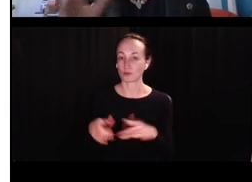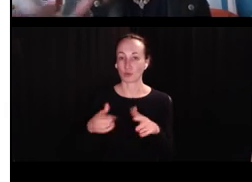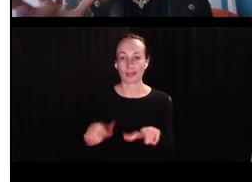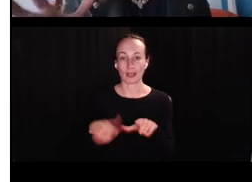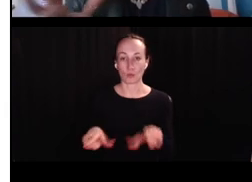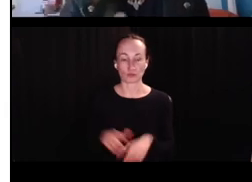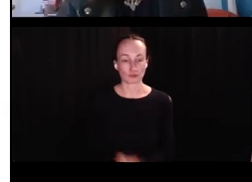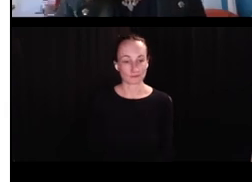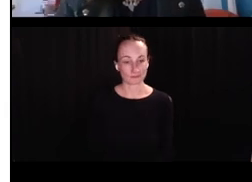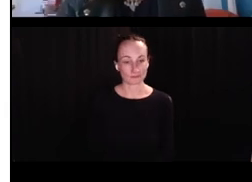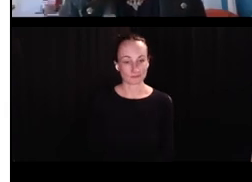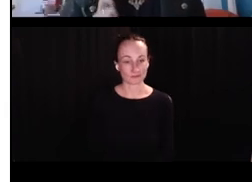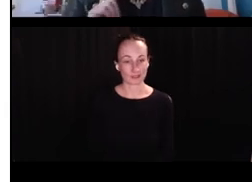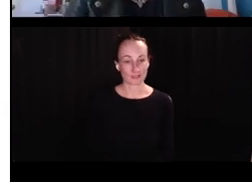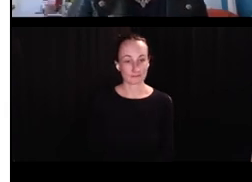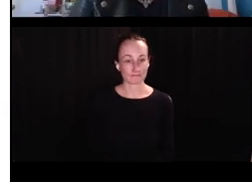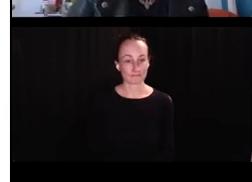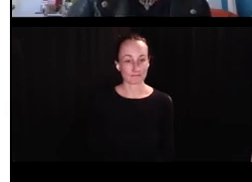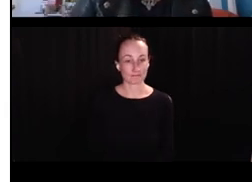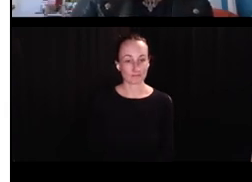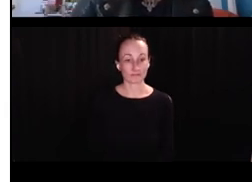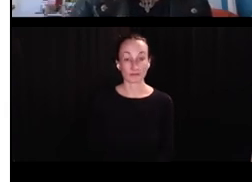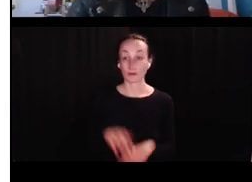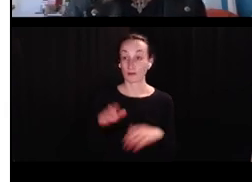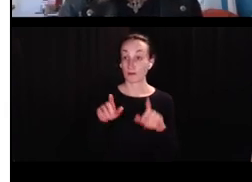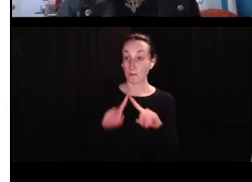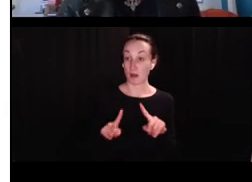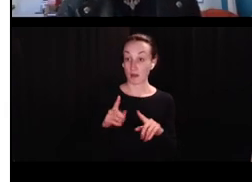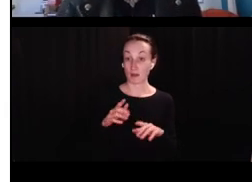are accident. They think they're accidental gaps and it's not linguistically motivated.